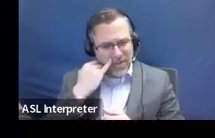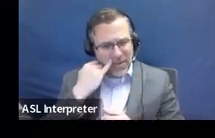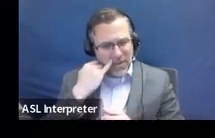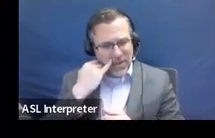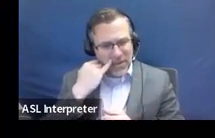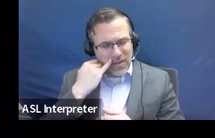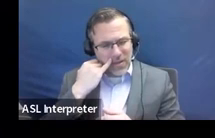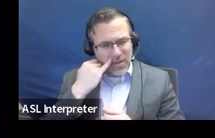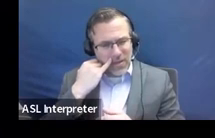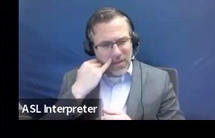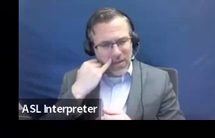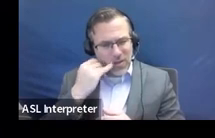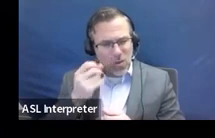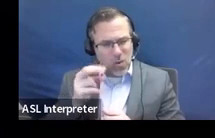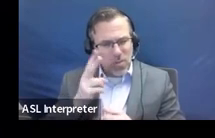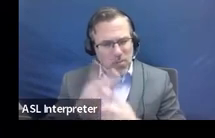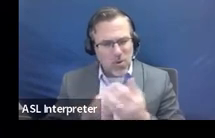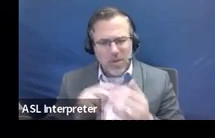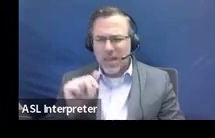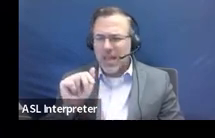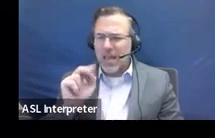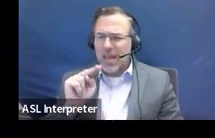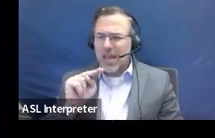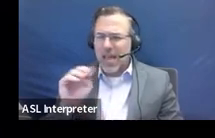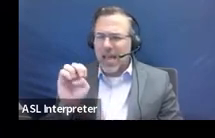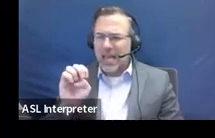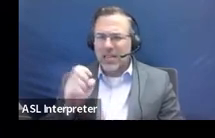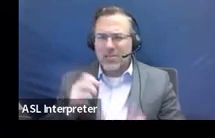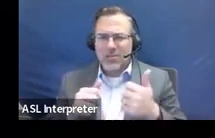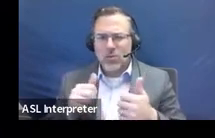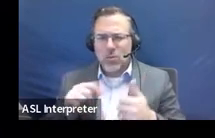Anne, can you tell me which question that was?